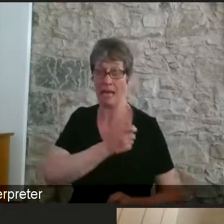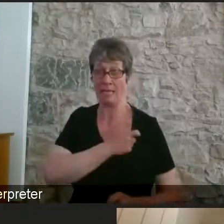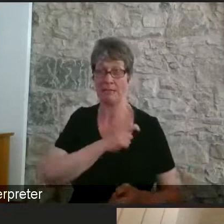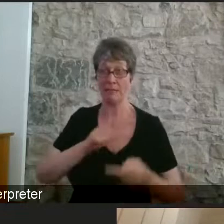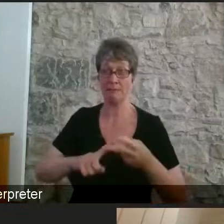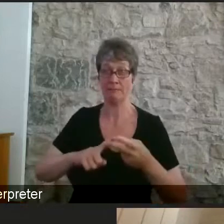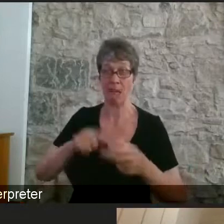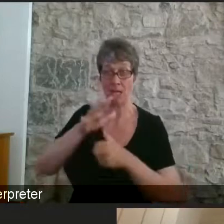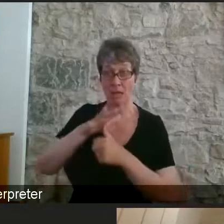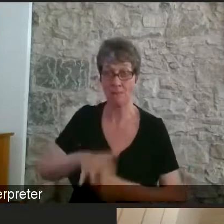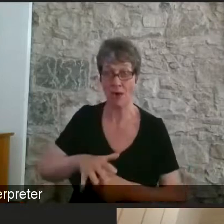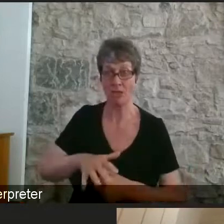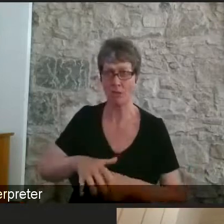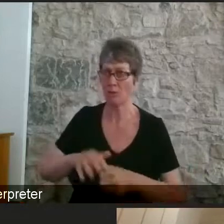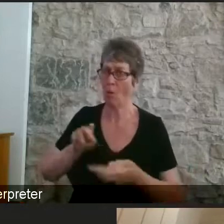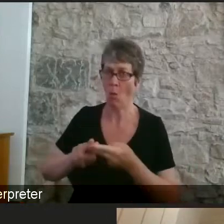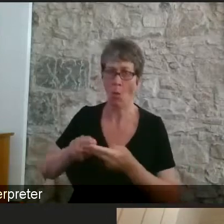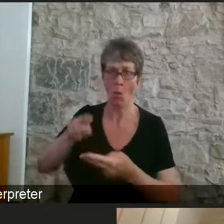cases.